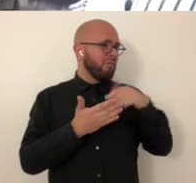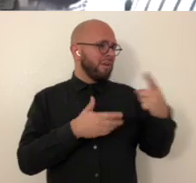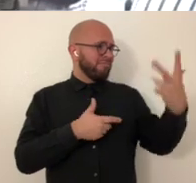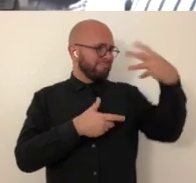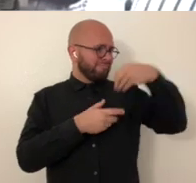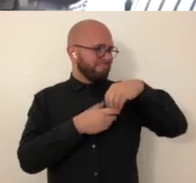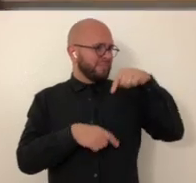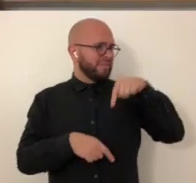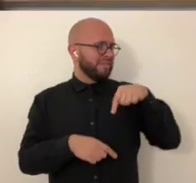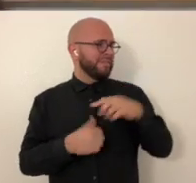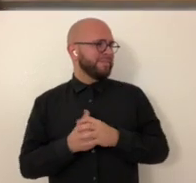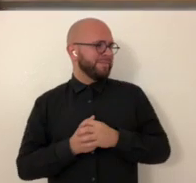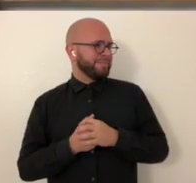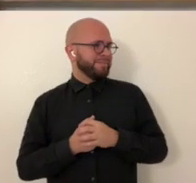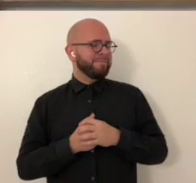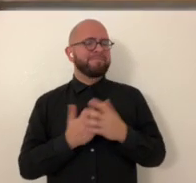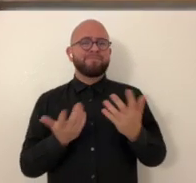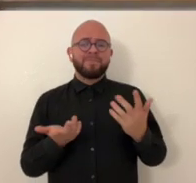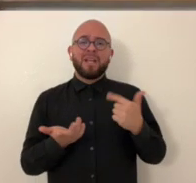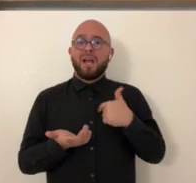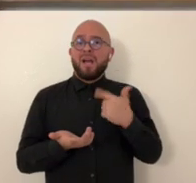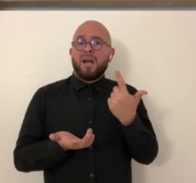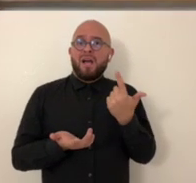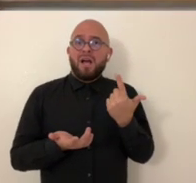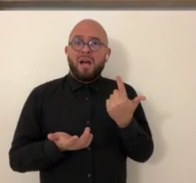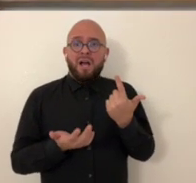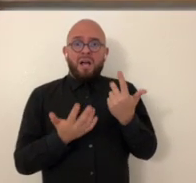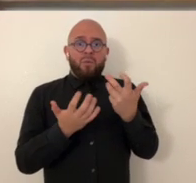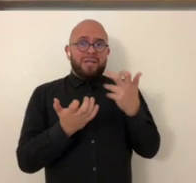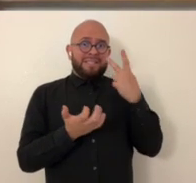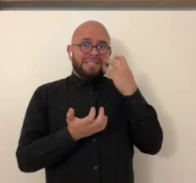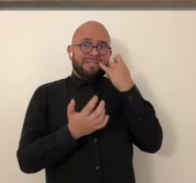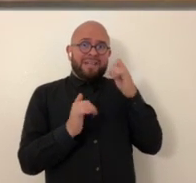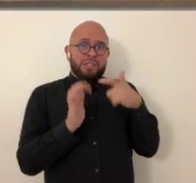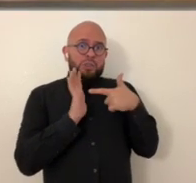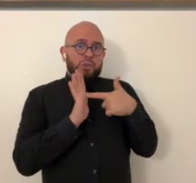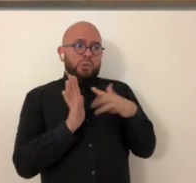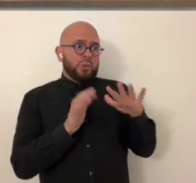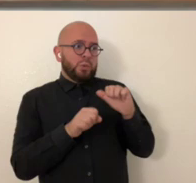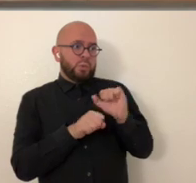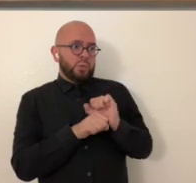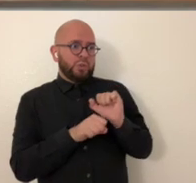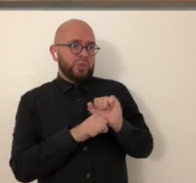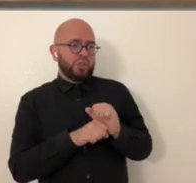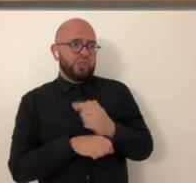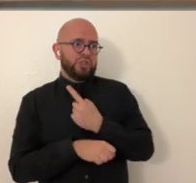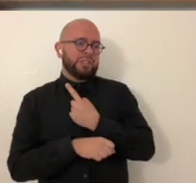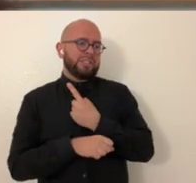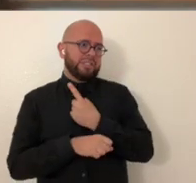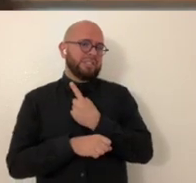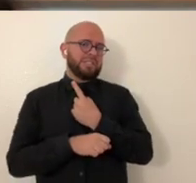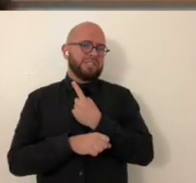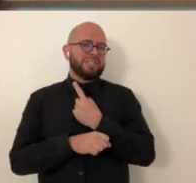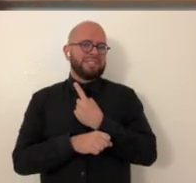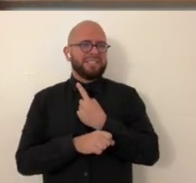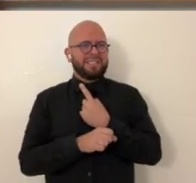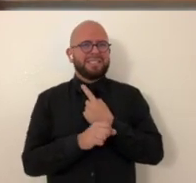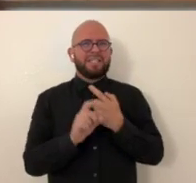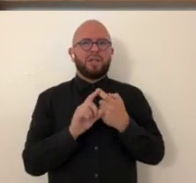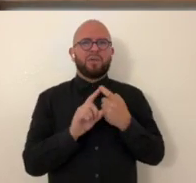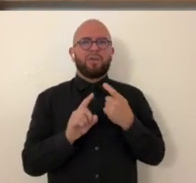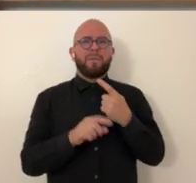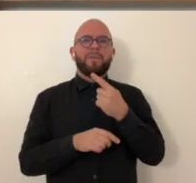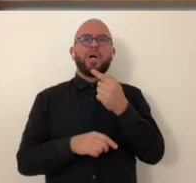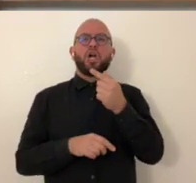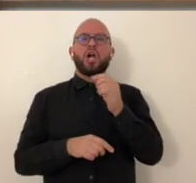forever more accessible thank you again so much for being part of this um i was trying to try to see if i can share your